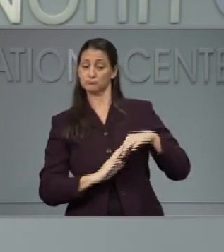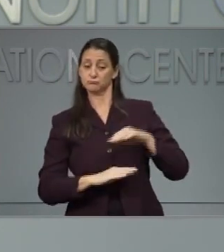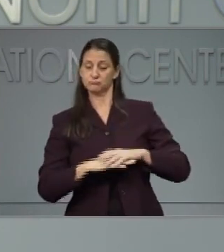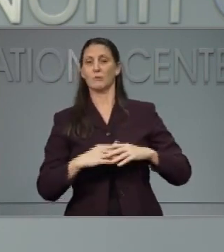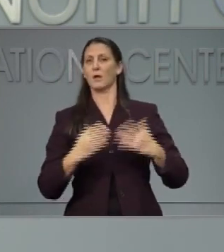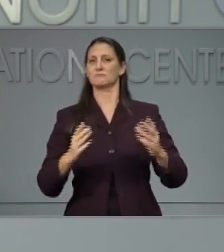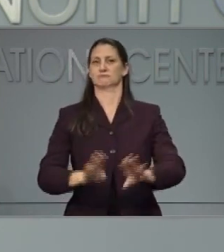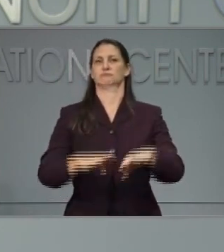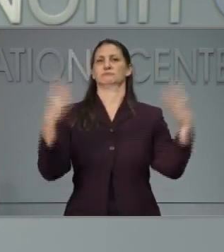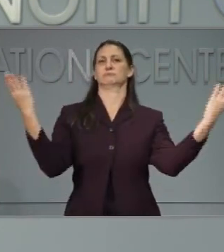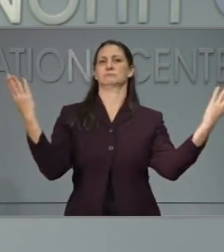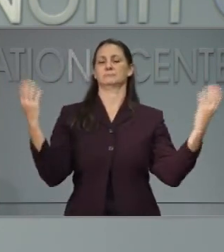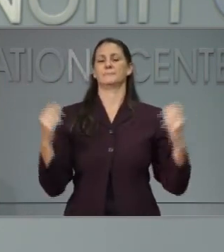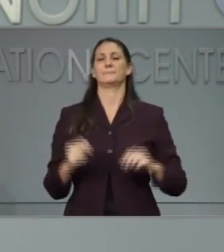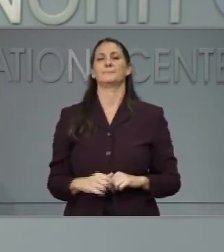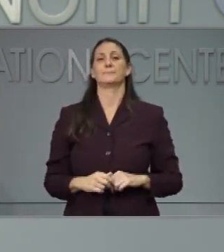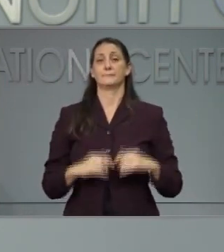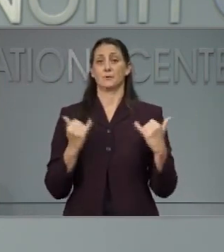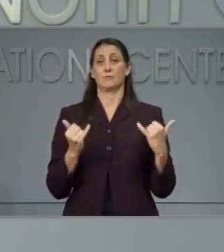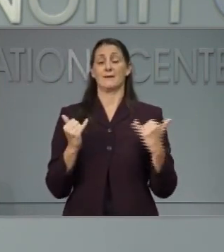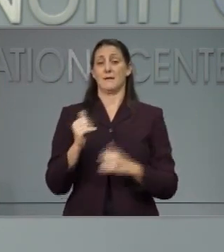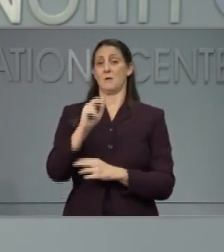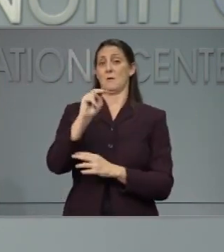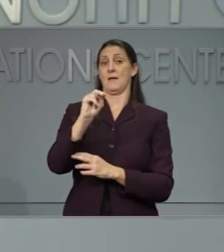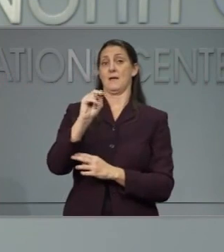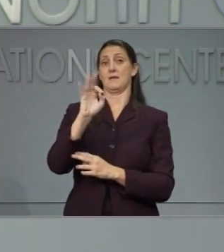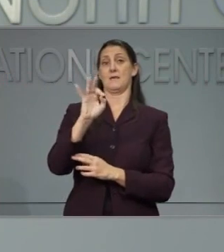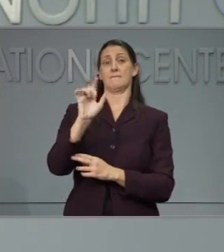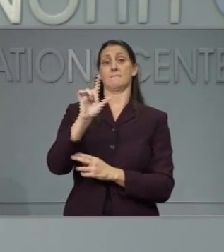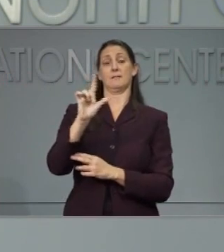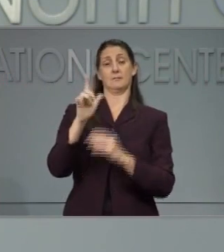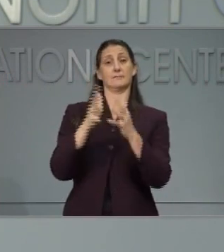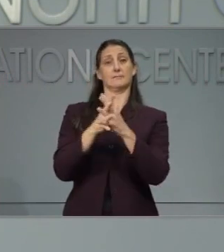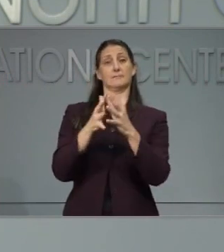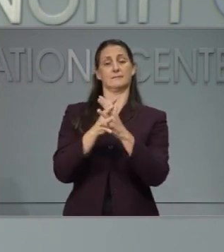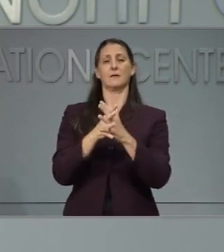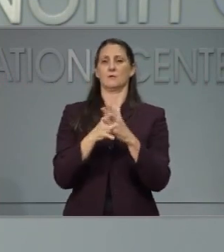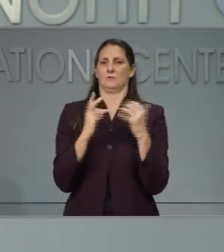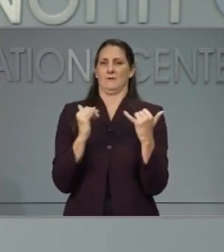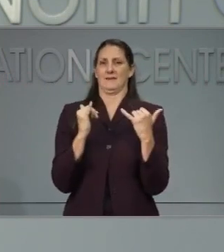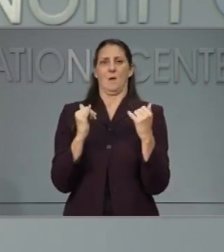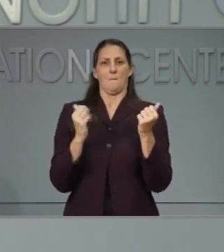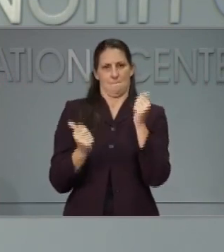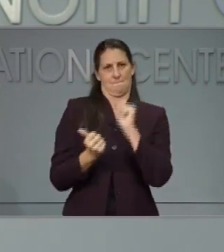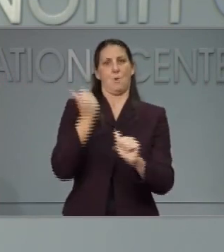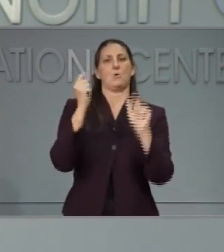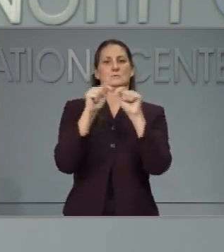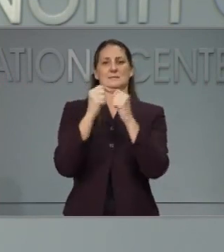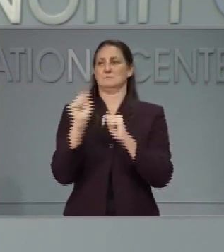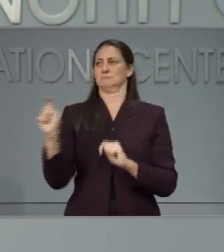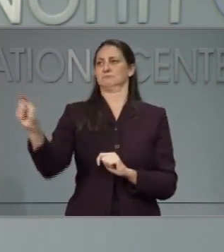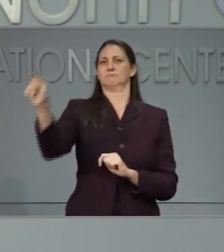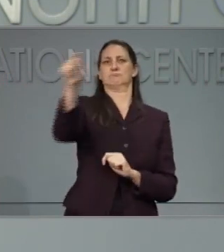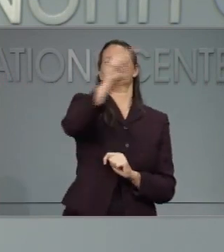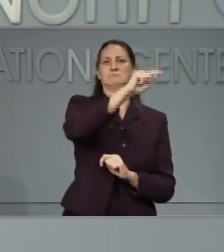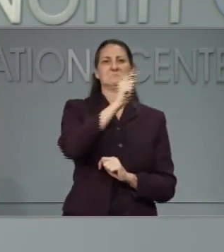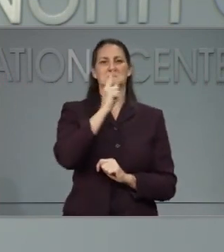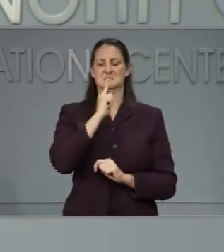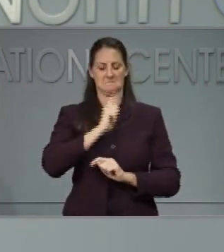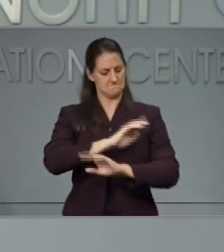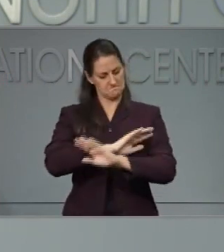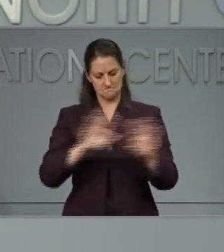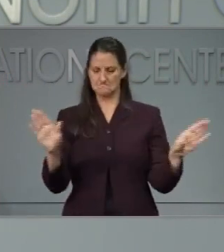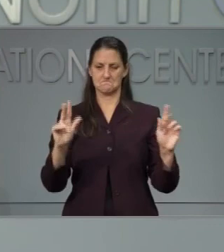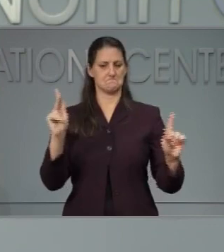teams right now are seeing no fans for their first few games. That's prudent. And so we're